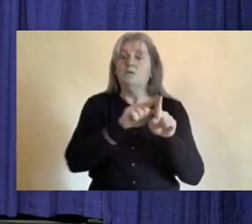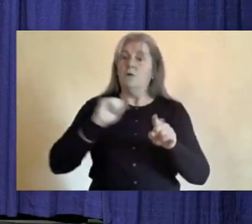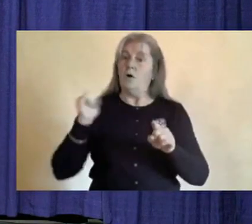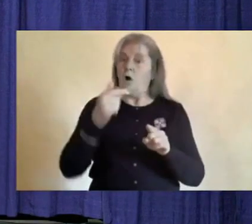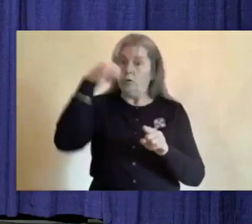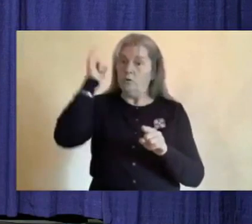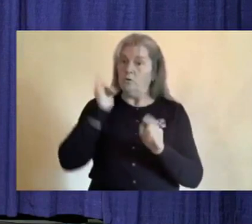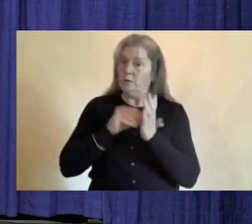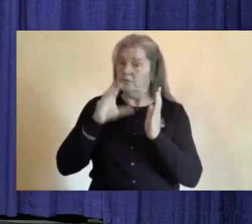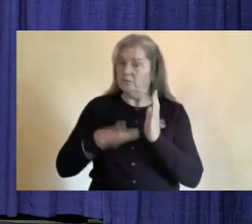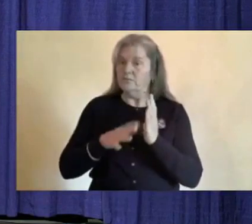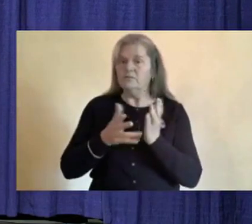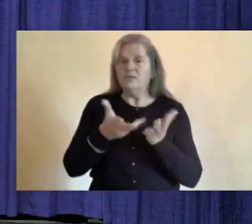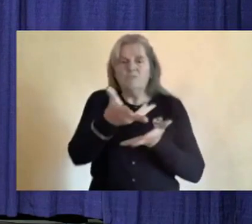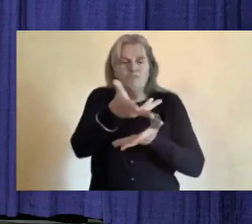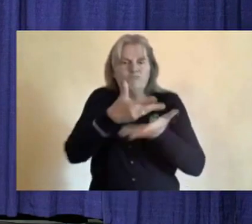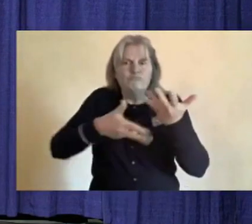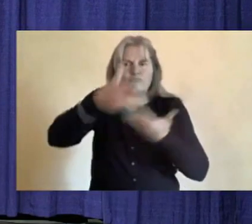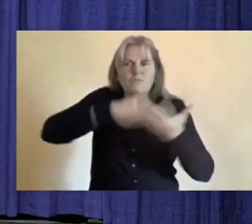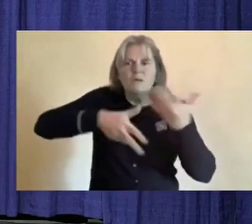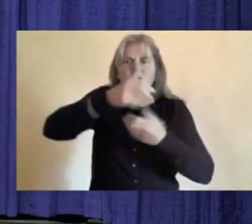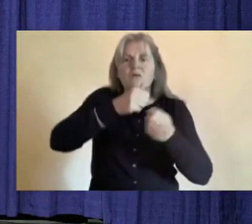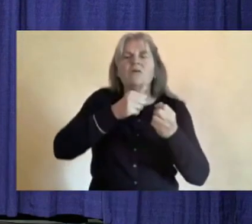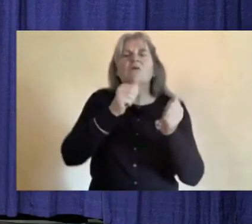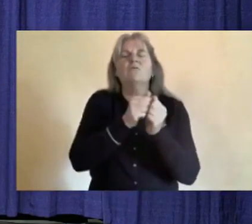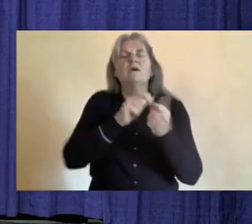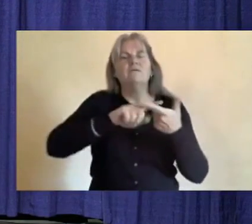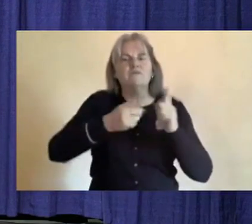connect with their friends and their teachers every day.